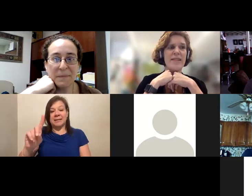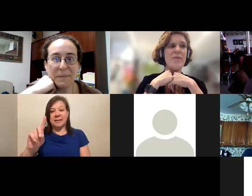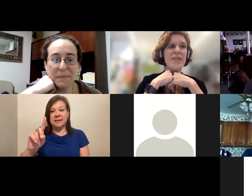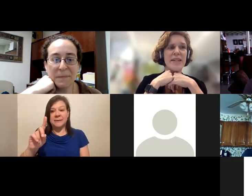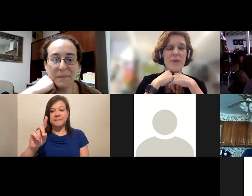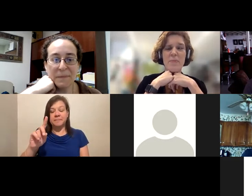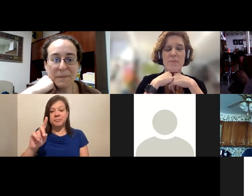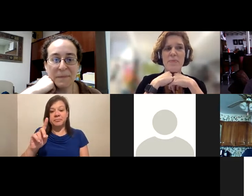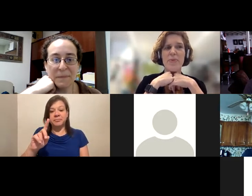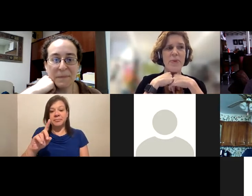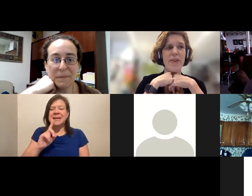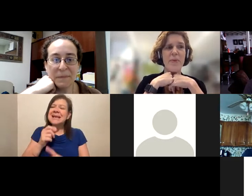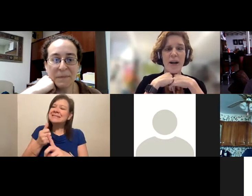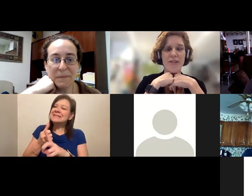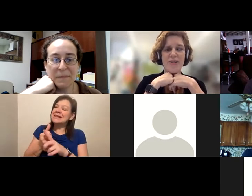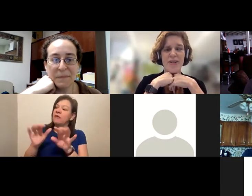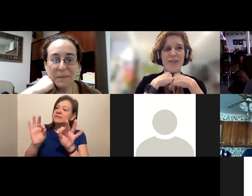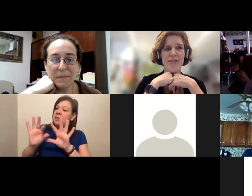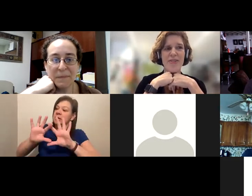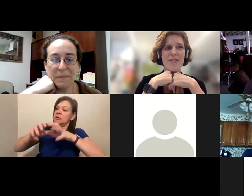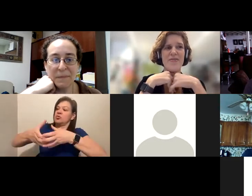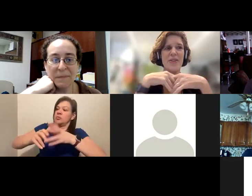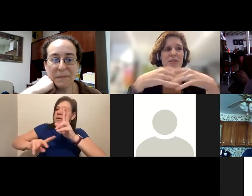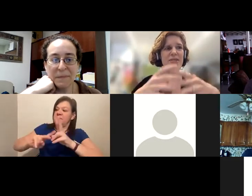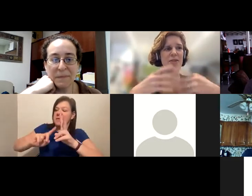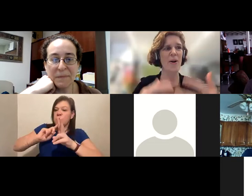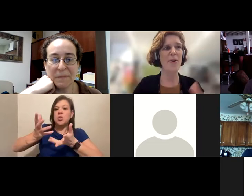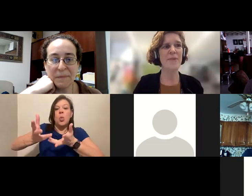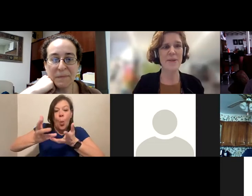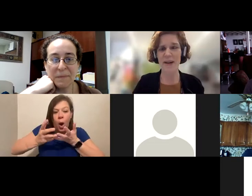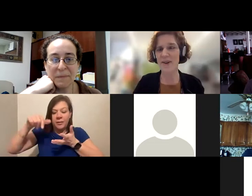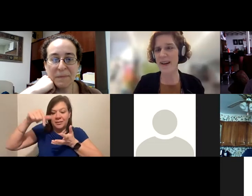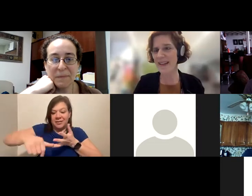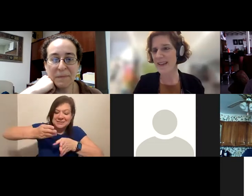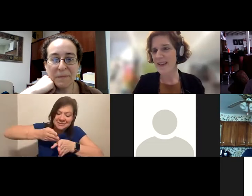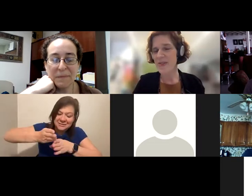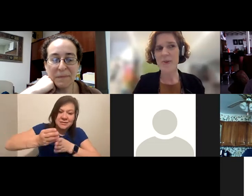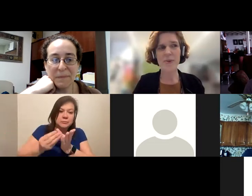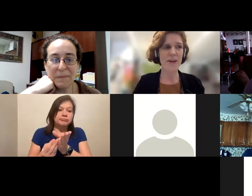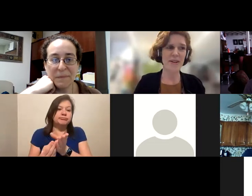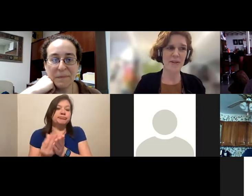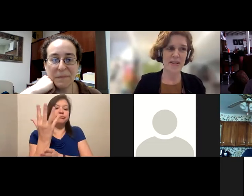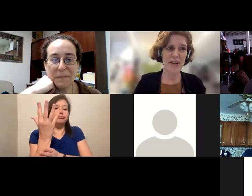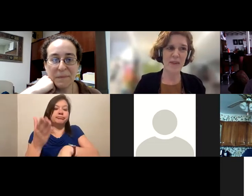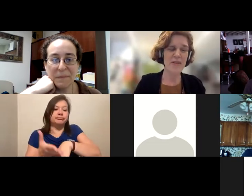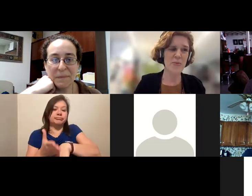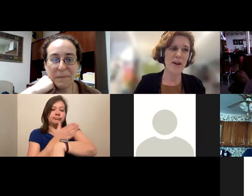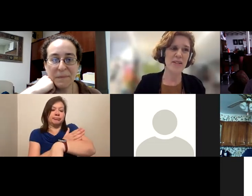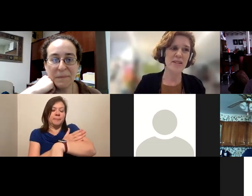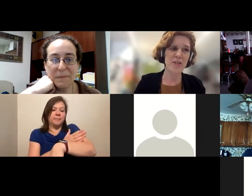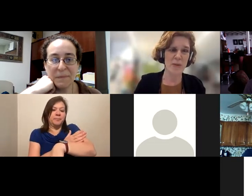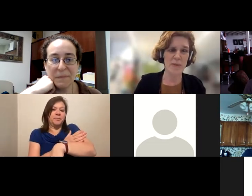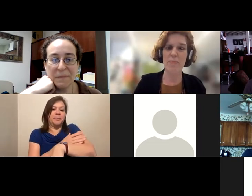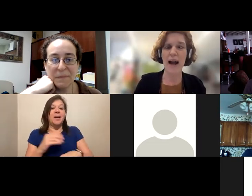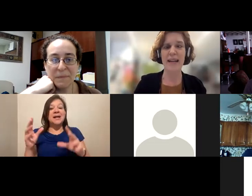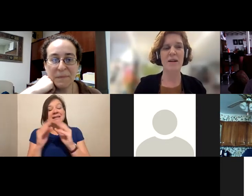it's a self selecting group of people who really want this field to grow and be better. And so it's a conference where